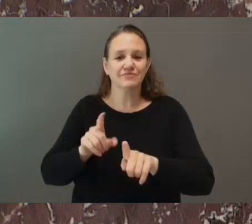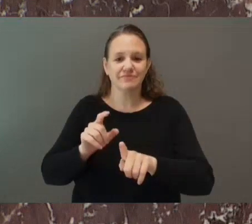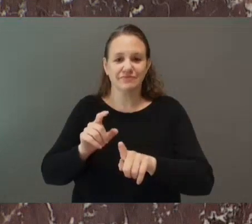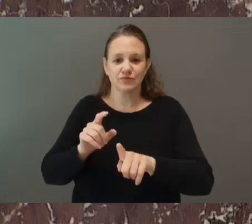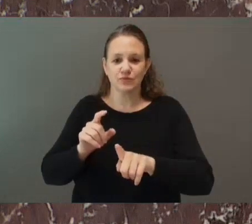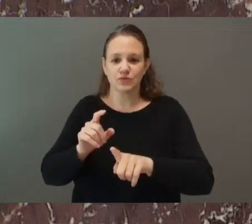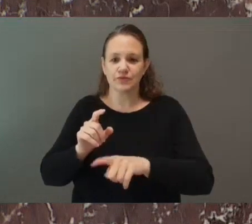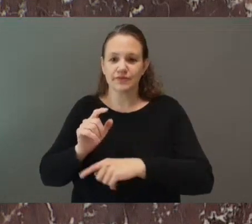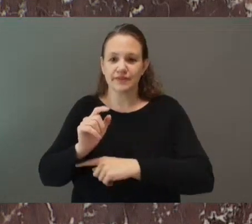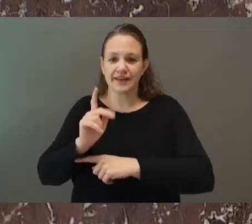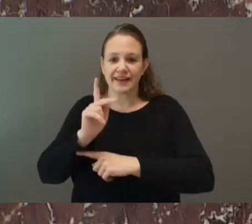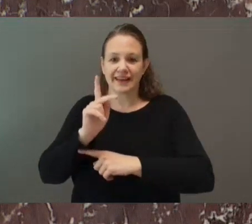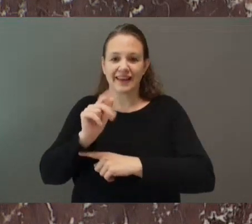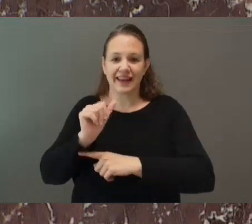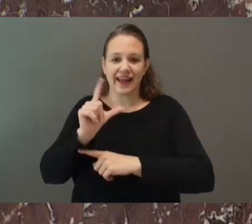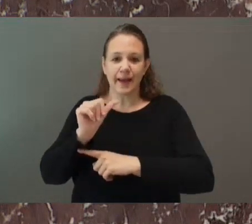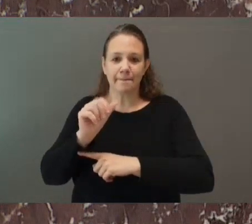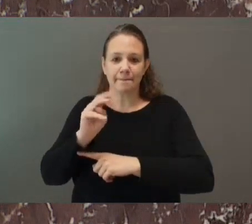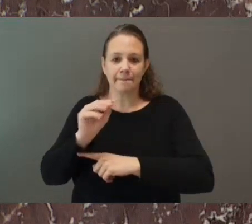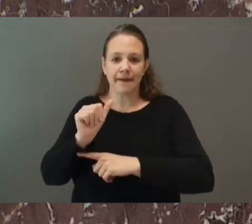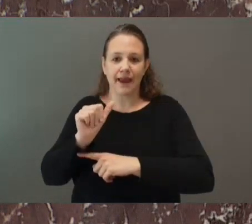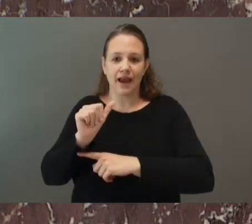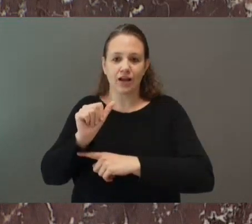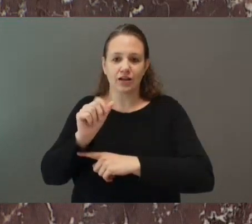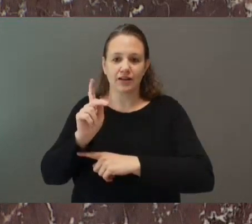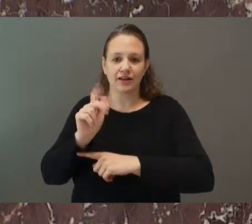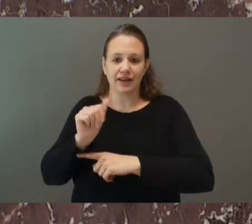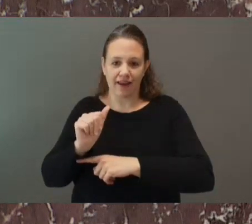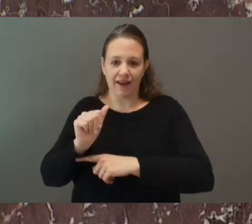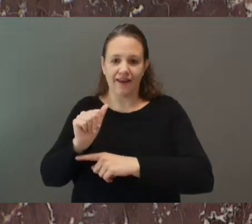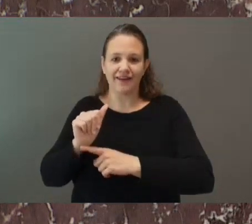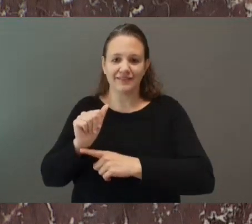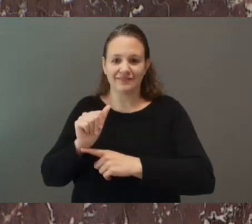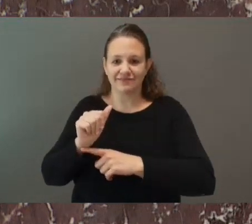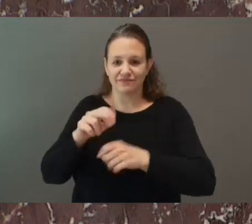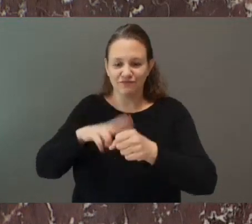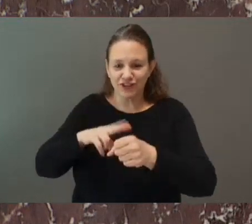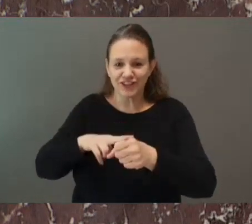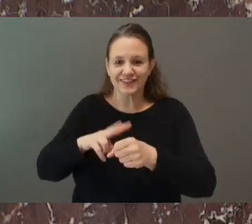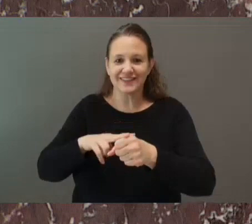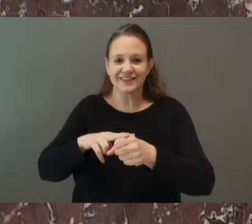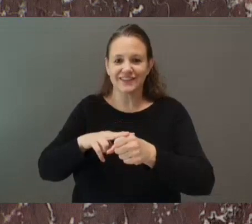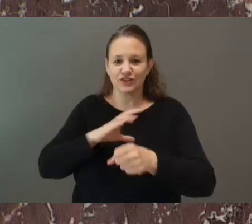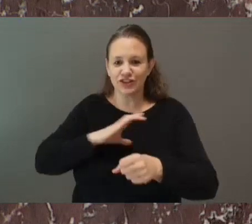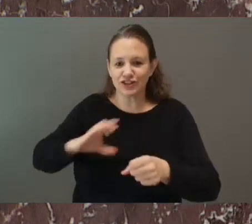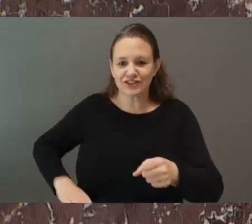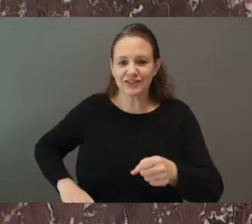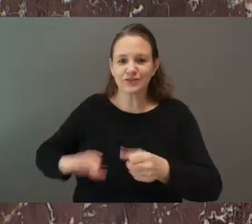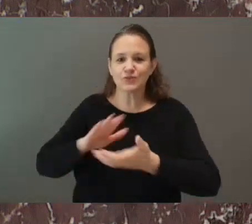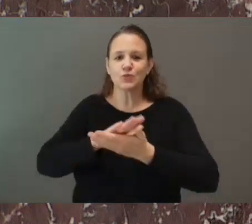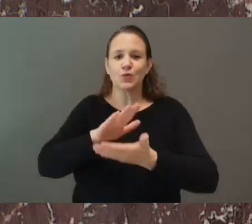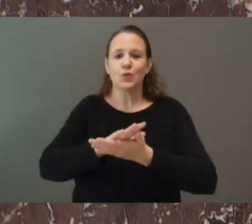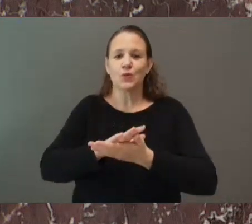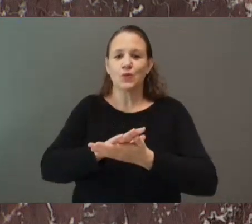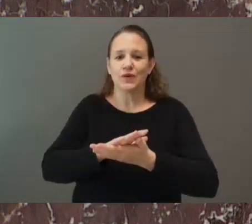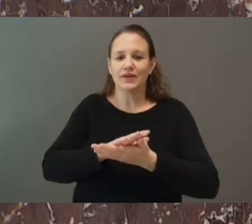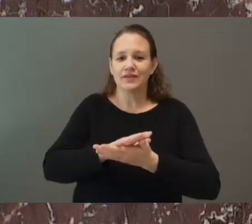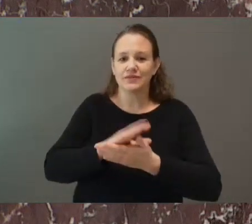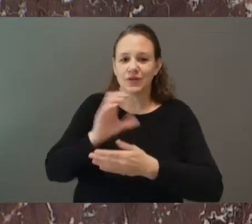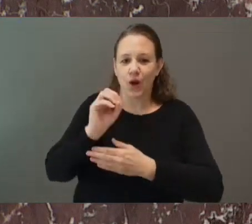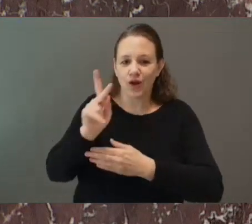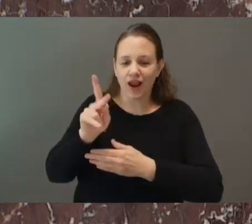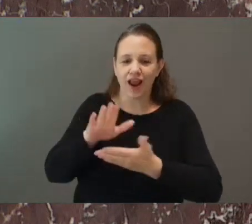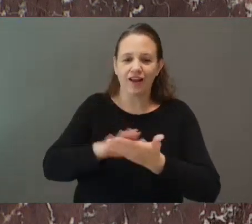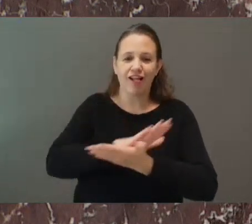Christian School, and Vernon Secondary. Students from the Okanagan College and UBCO are also achieving their milestones. Dear